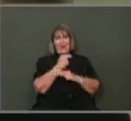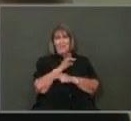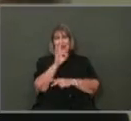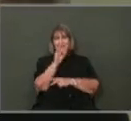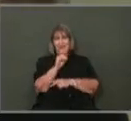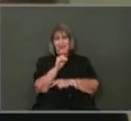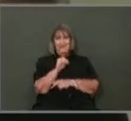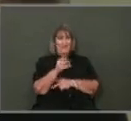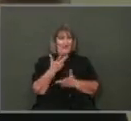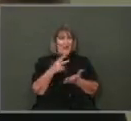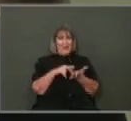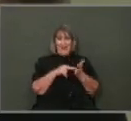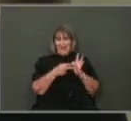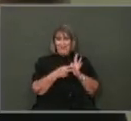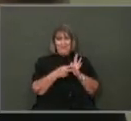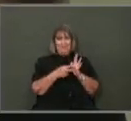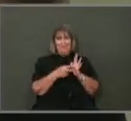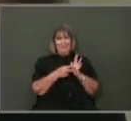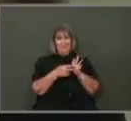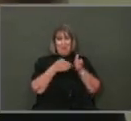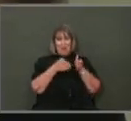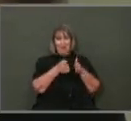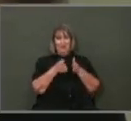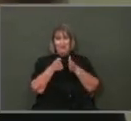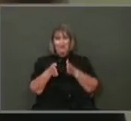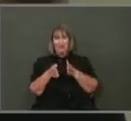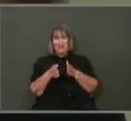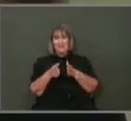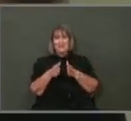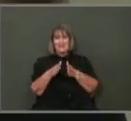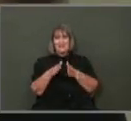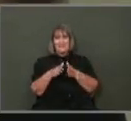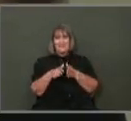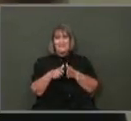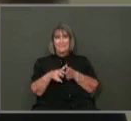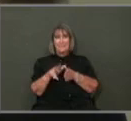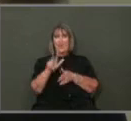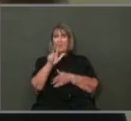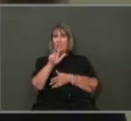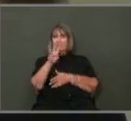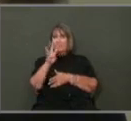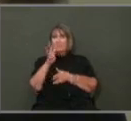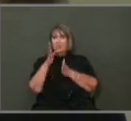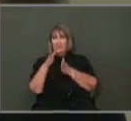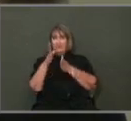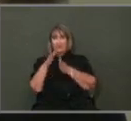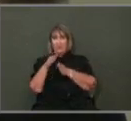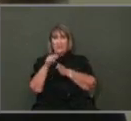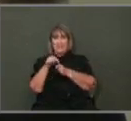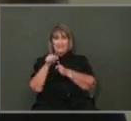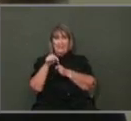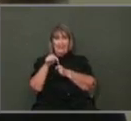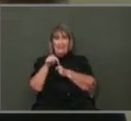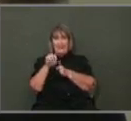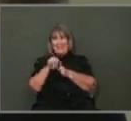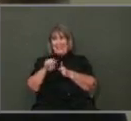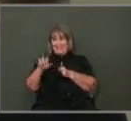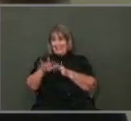talking about the streets east of 34th Street. And,